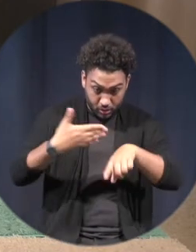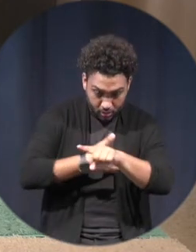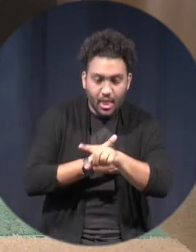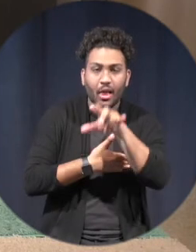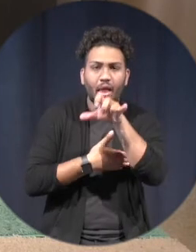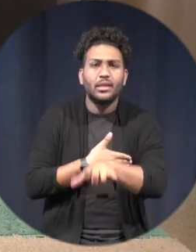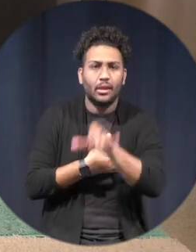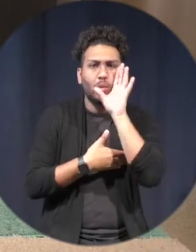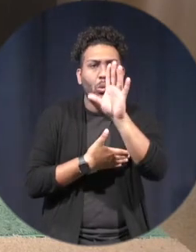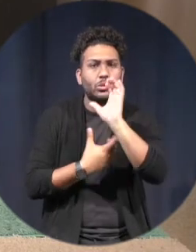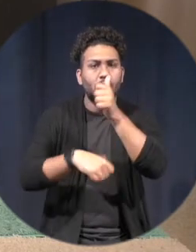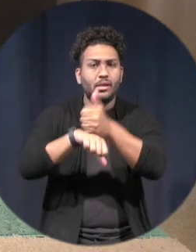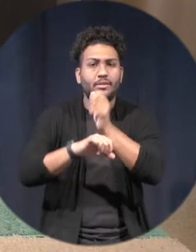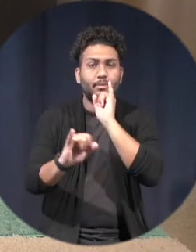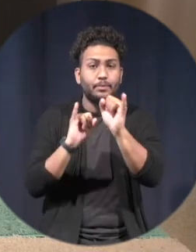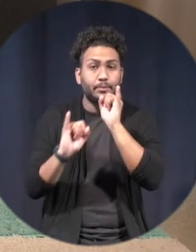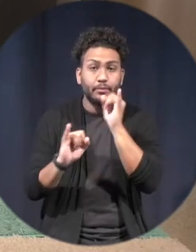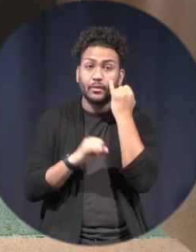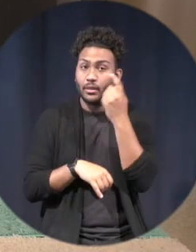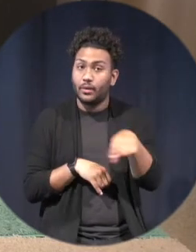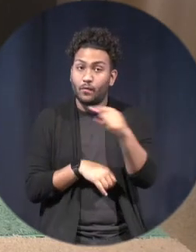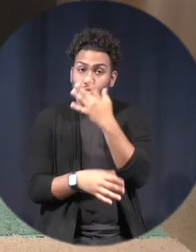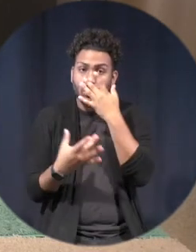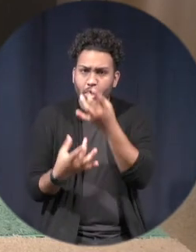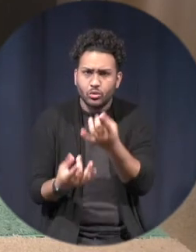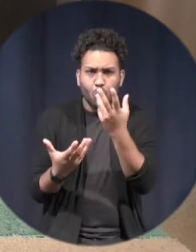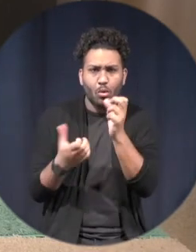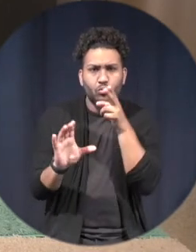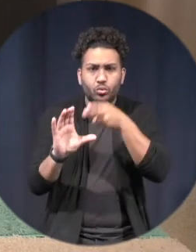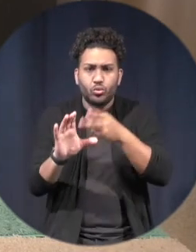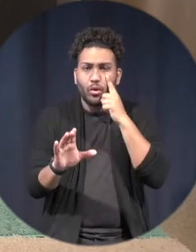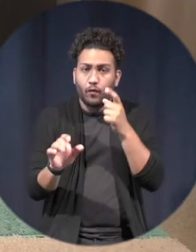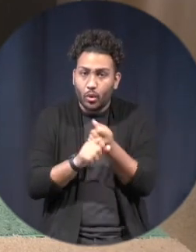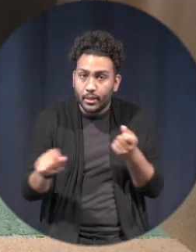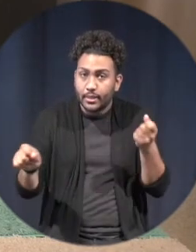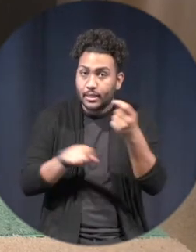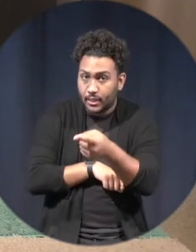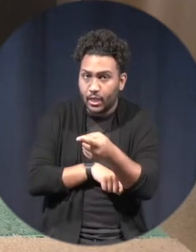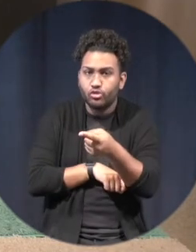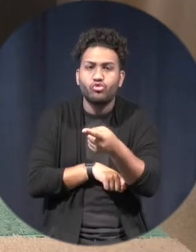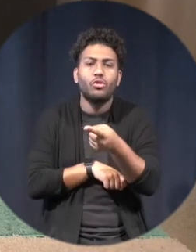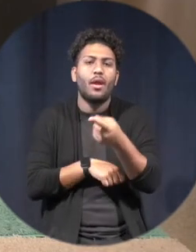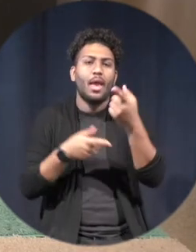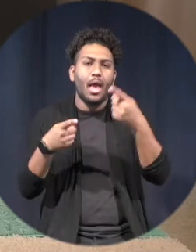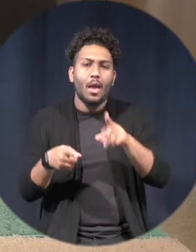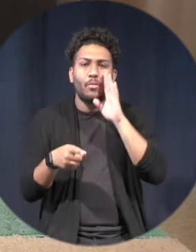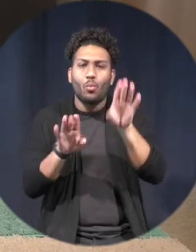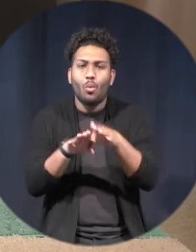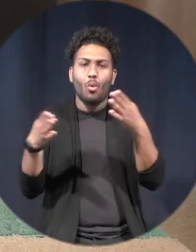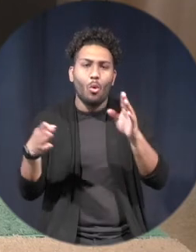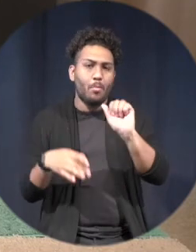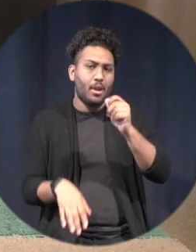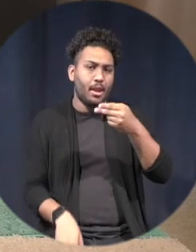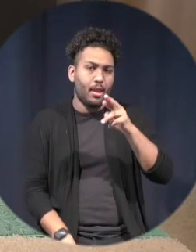in joining Science National Honor Society for next year, you can expect applications to be available sometime in April.